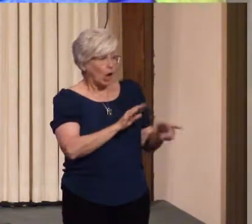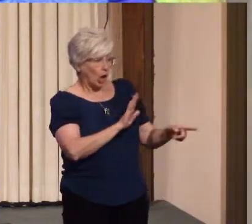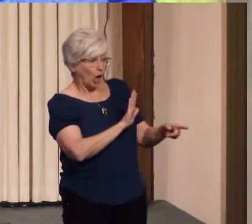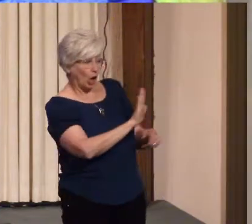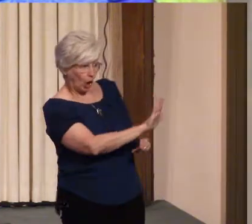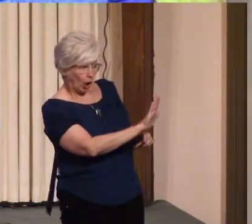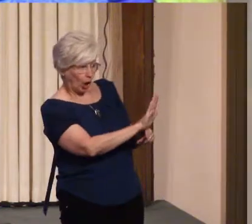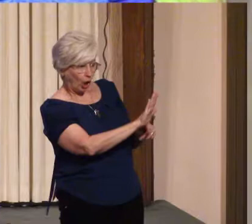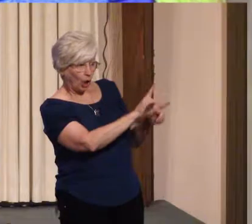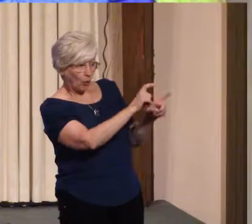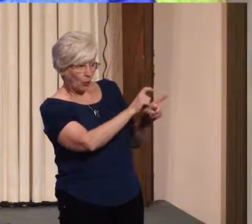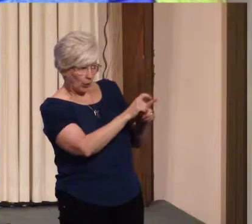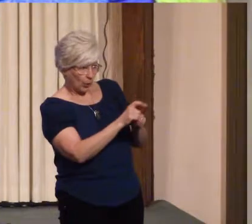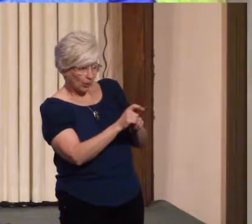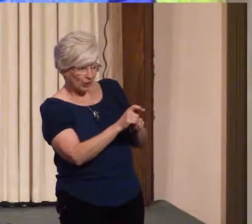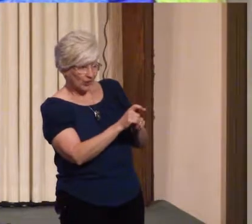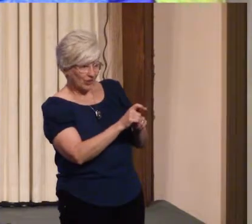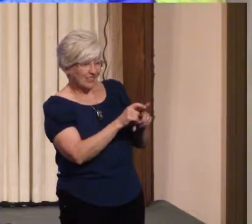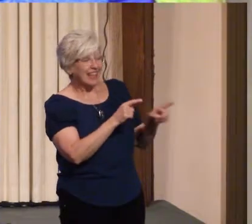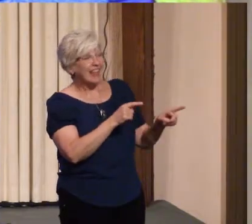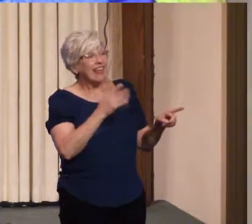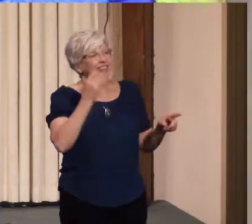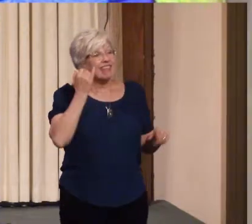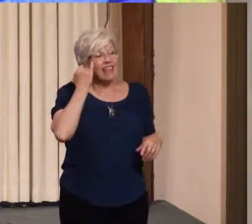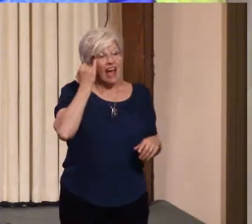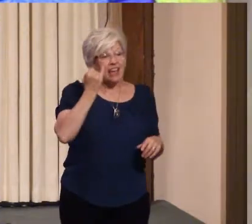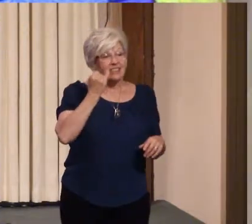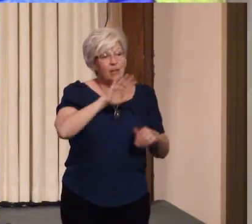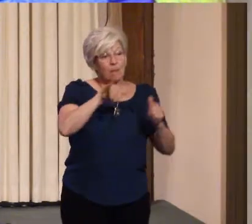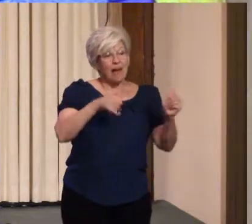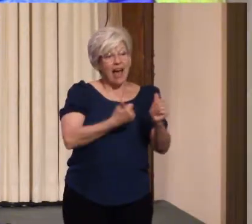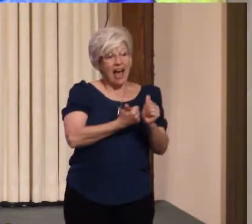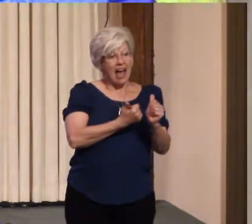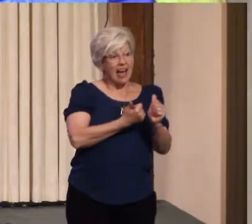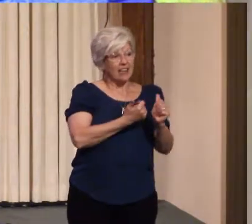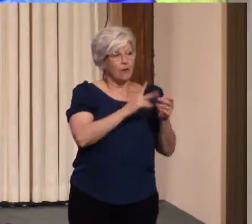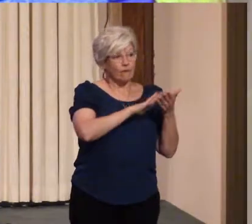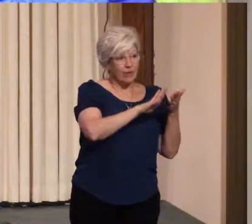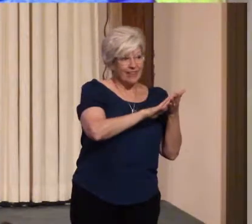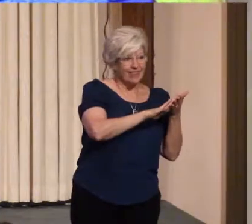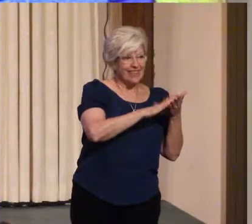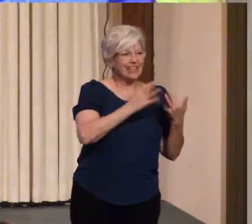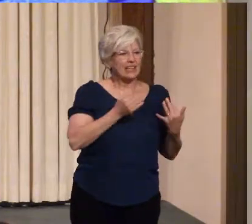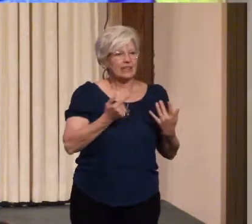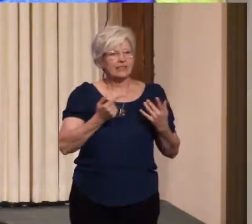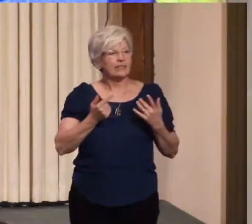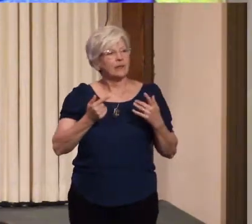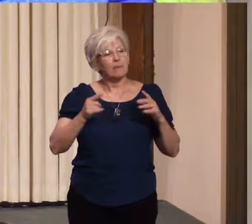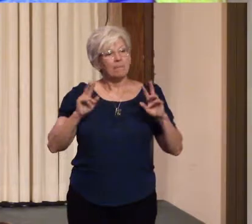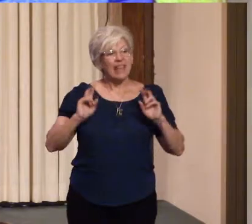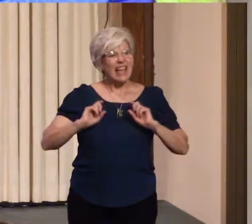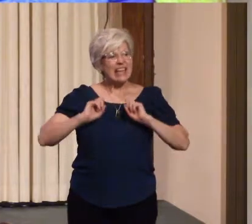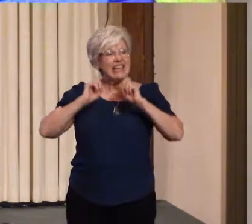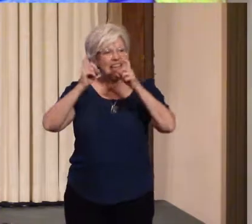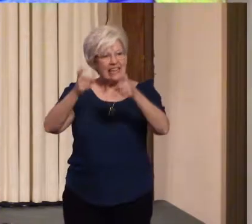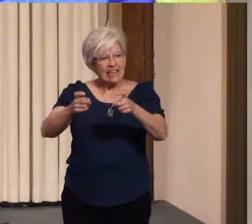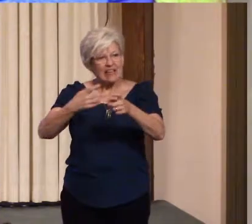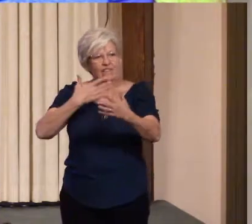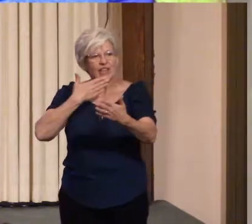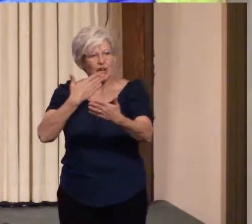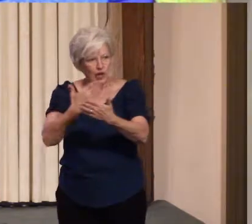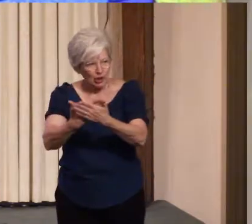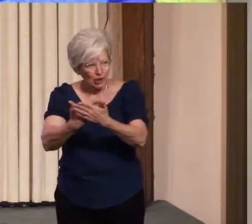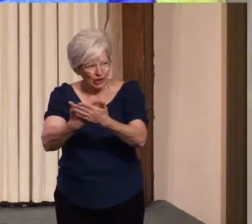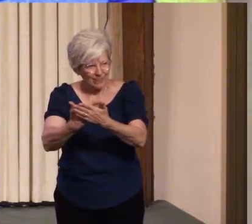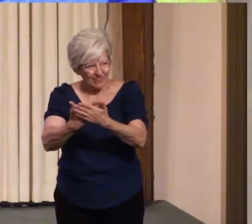the idea behind forgiving is giving good for evil that even when someone has